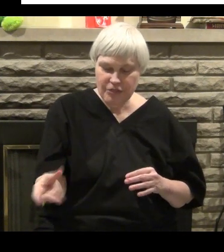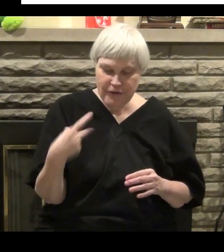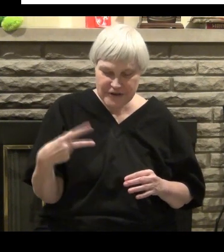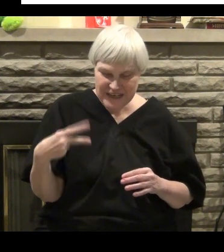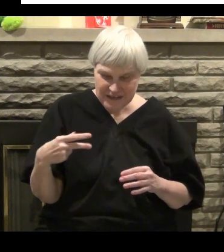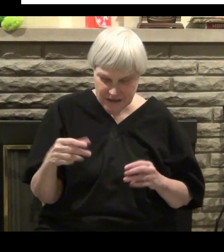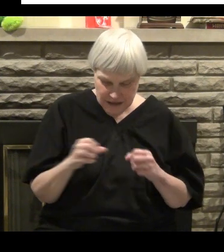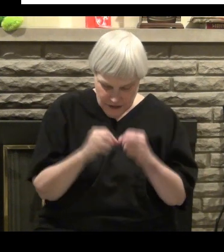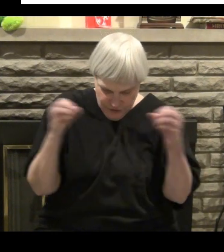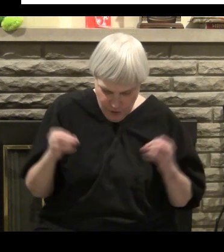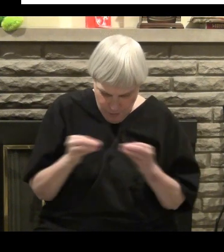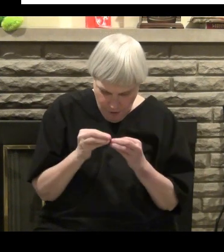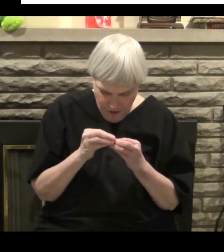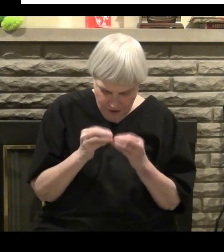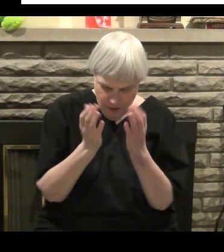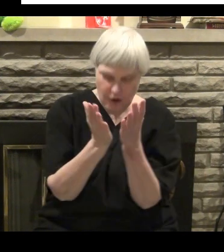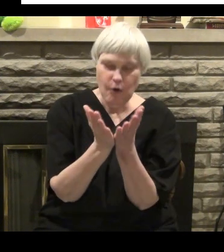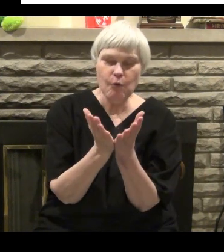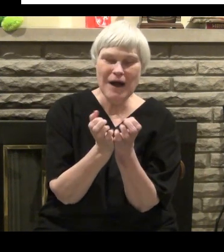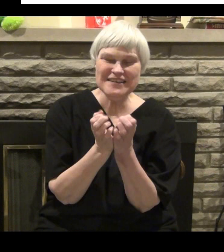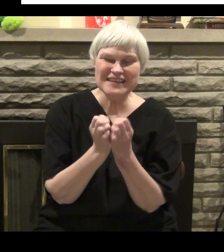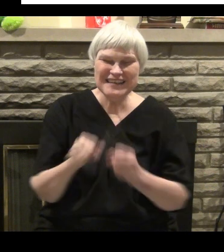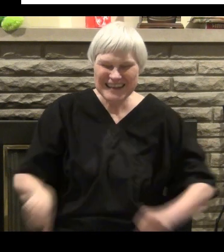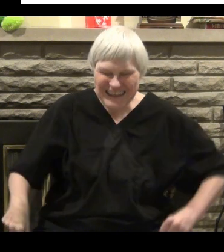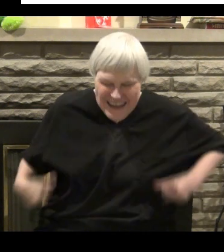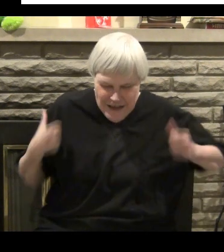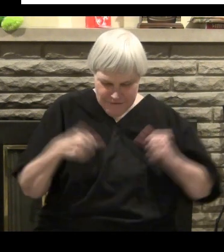I have to say it here. My life was over at the age of 13.